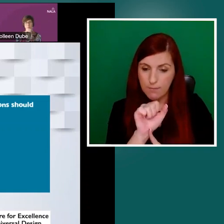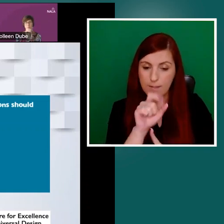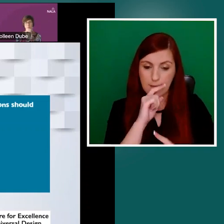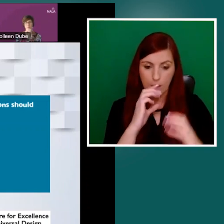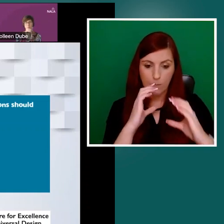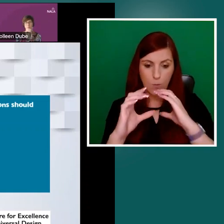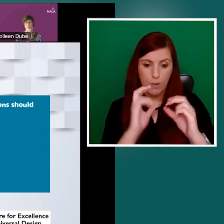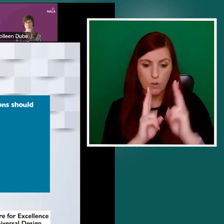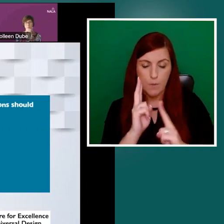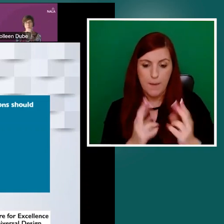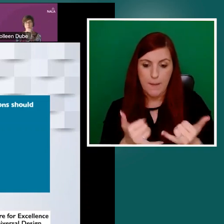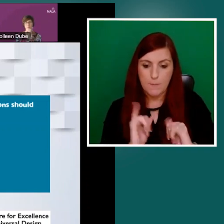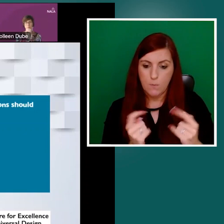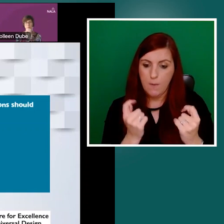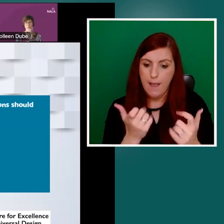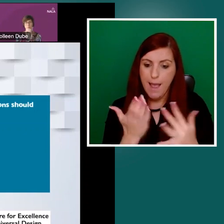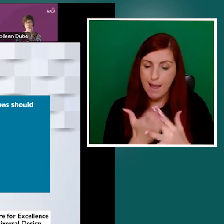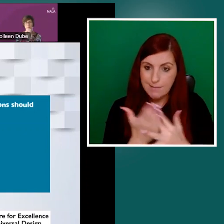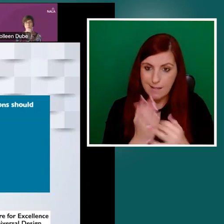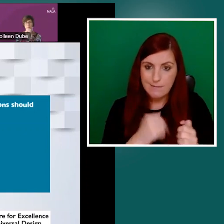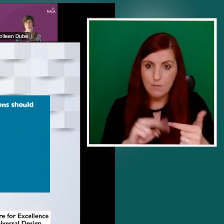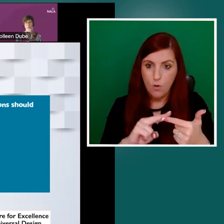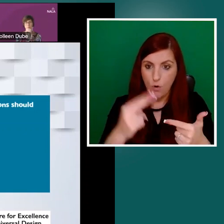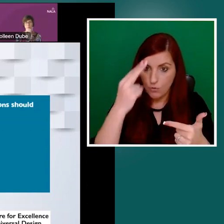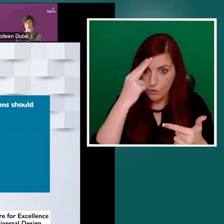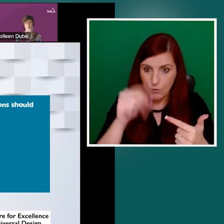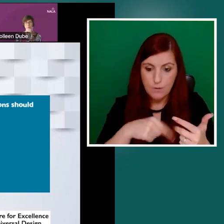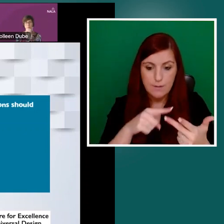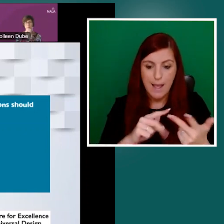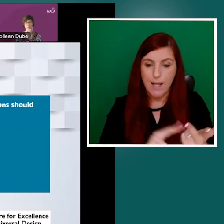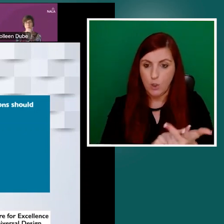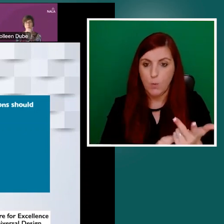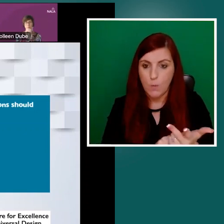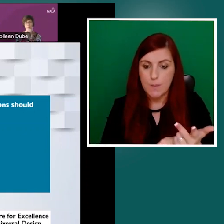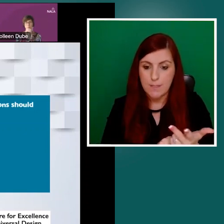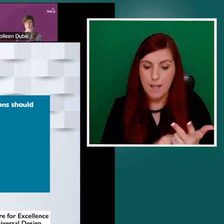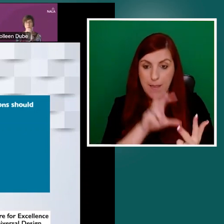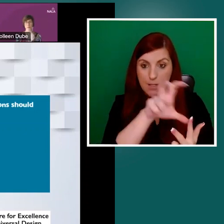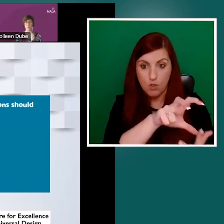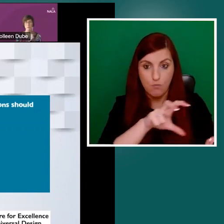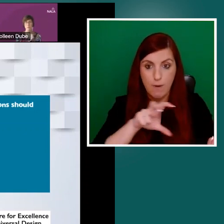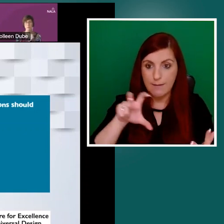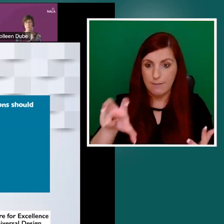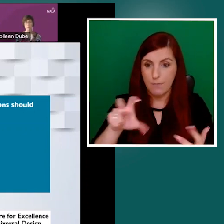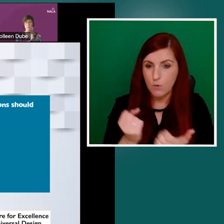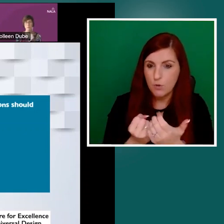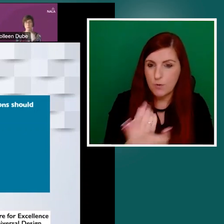extract from the definition of universal design. And so go to the next slide, please.